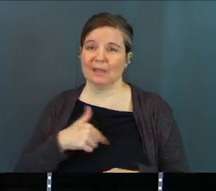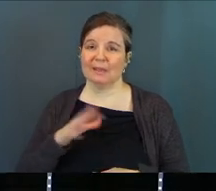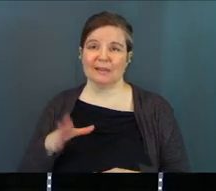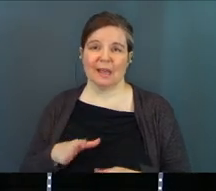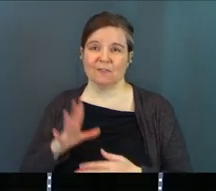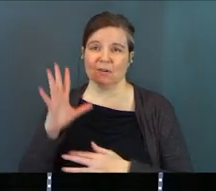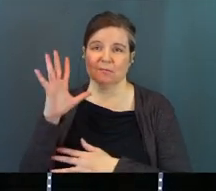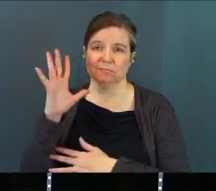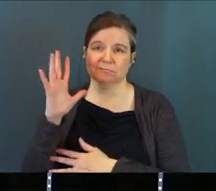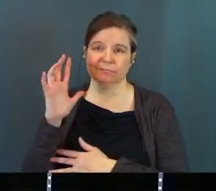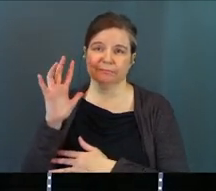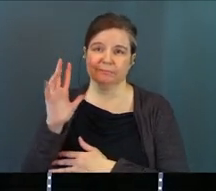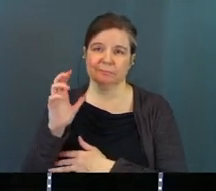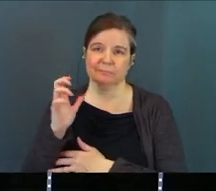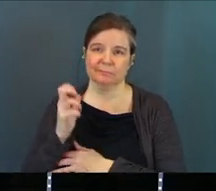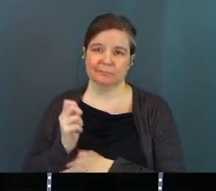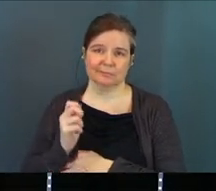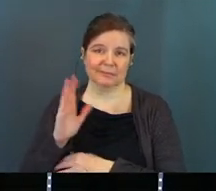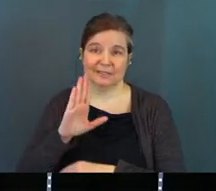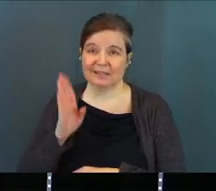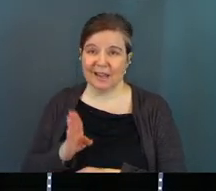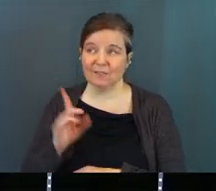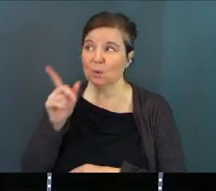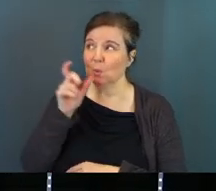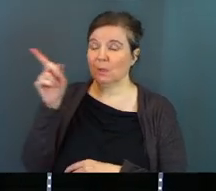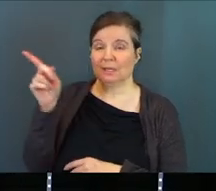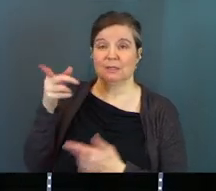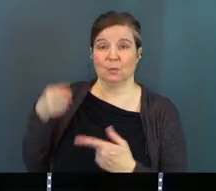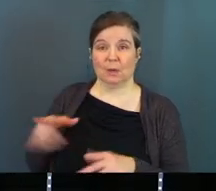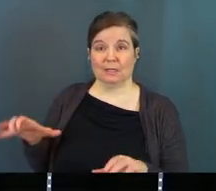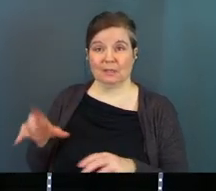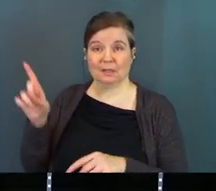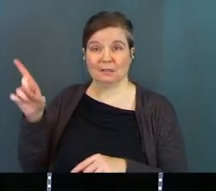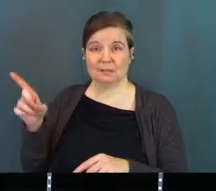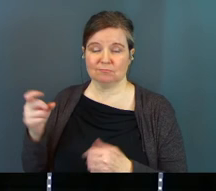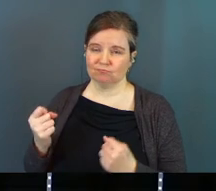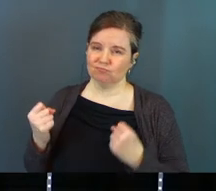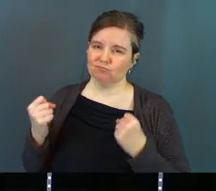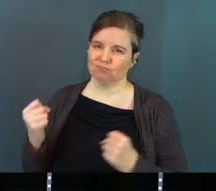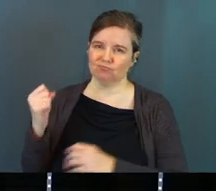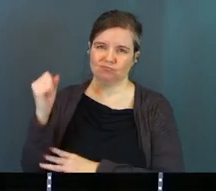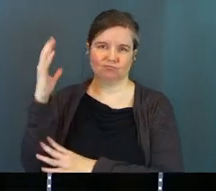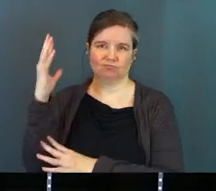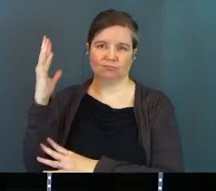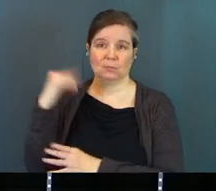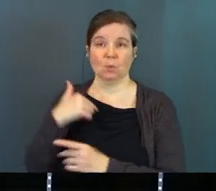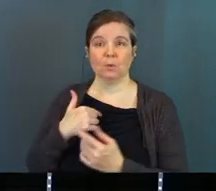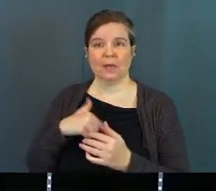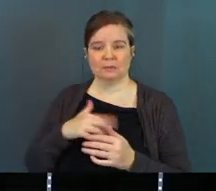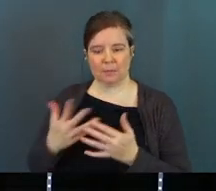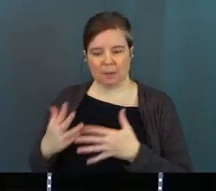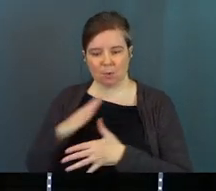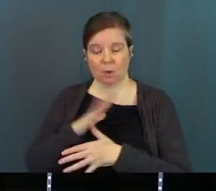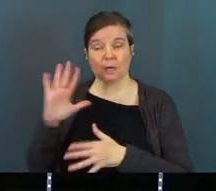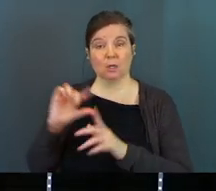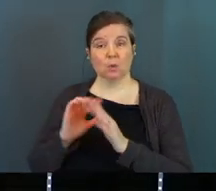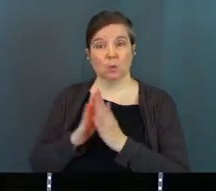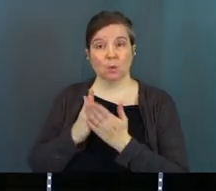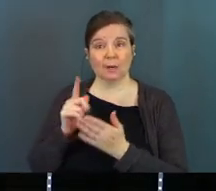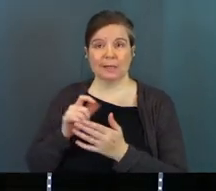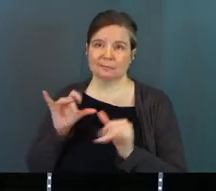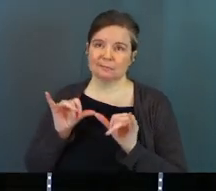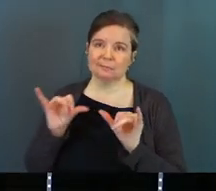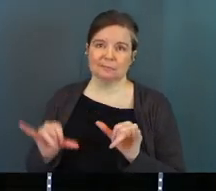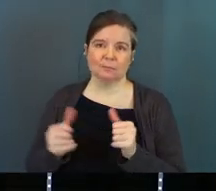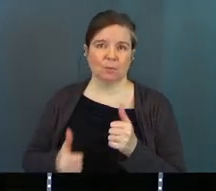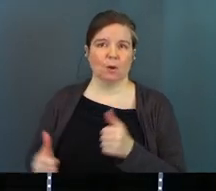wither. That is who He is. That's what He does. We've got to choose Him. He's got to be our priority. His word has got